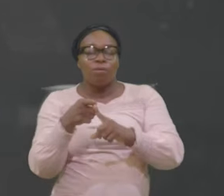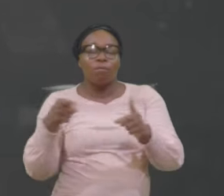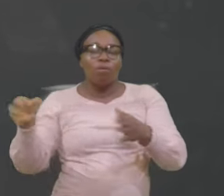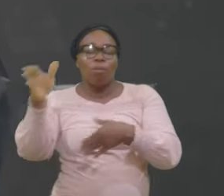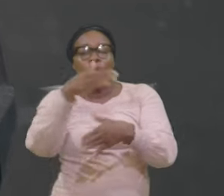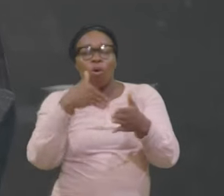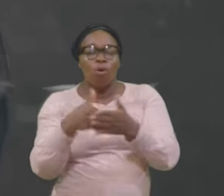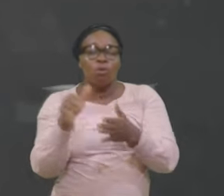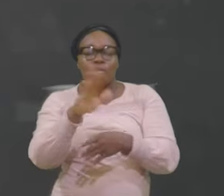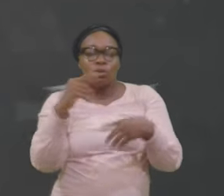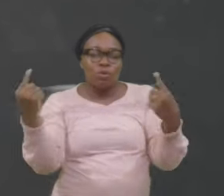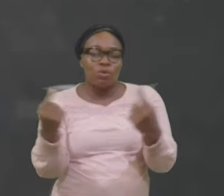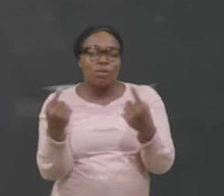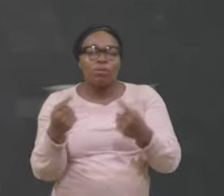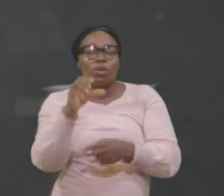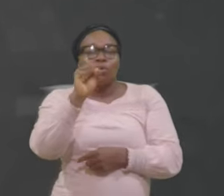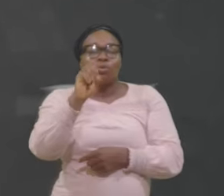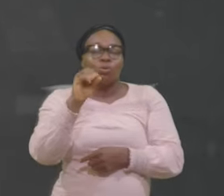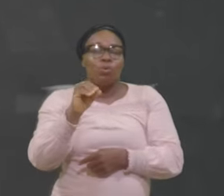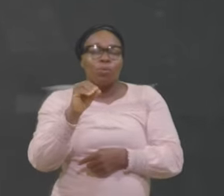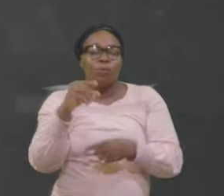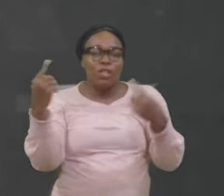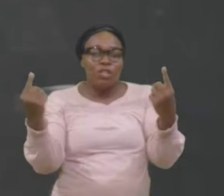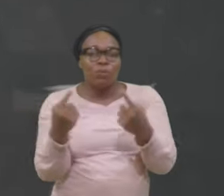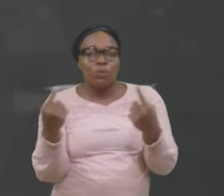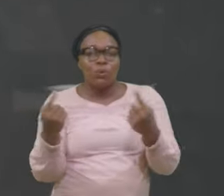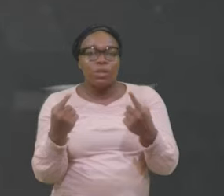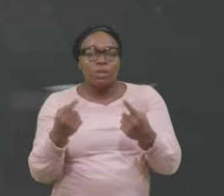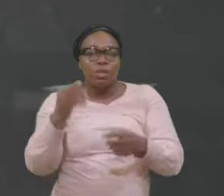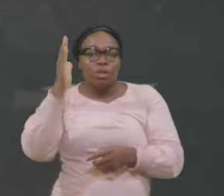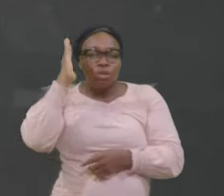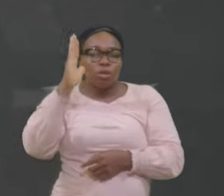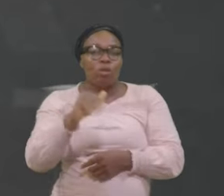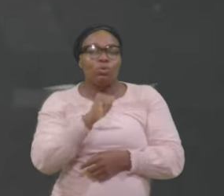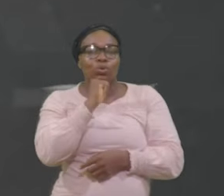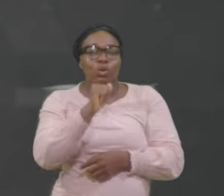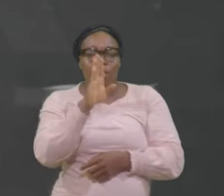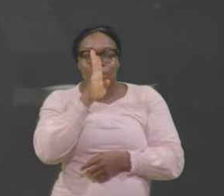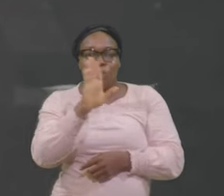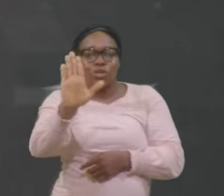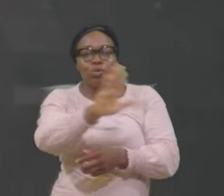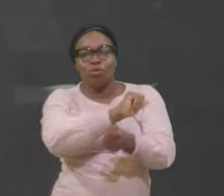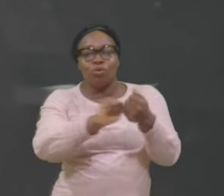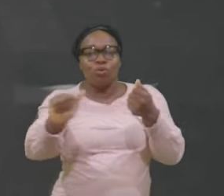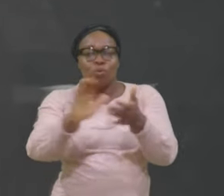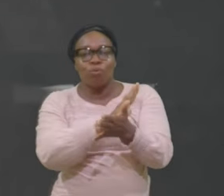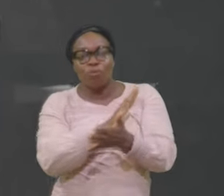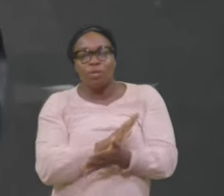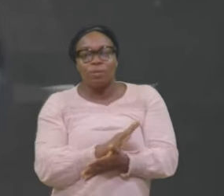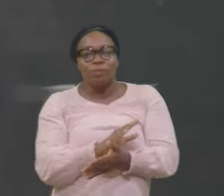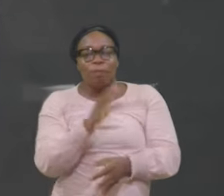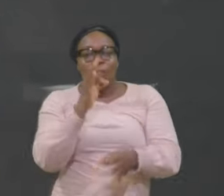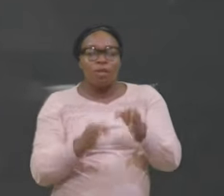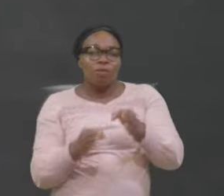Transgressions So Iniquity Shall Not Be Your Ruin If You Are Ruined Understand